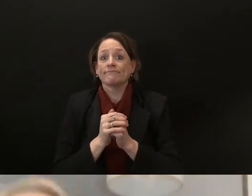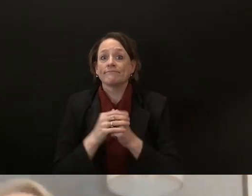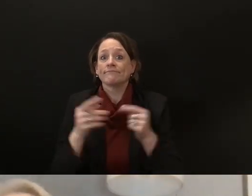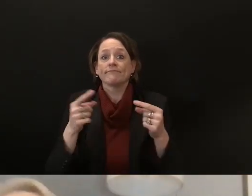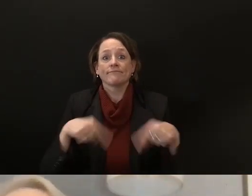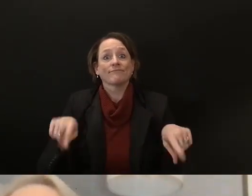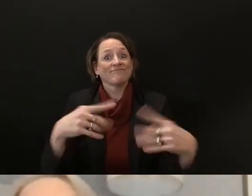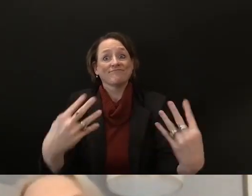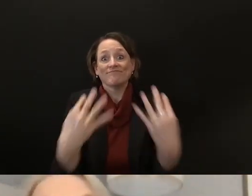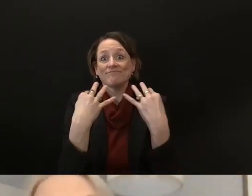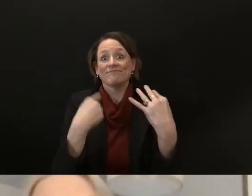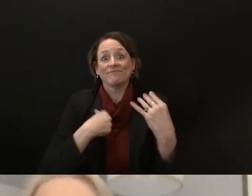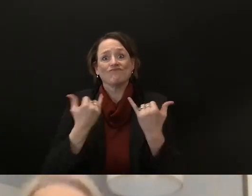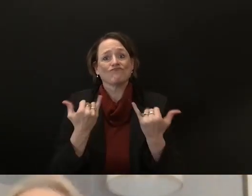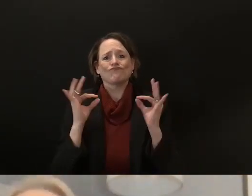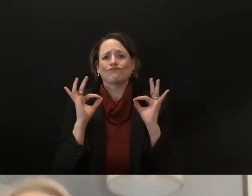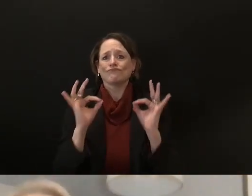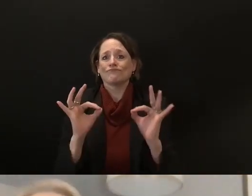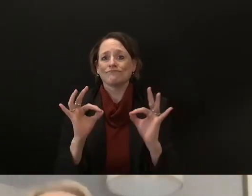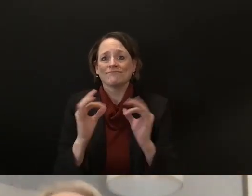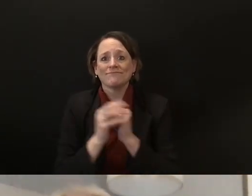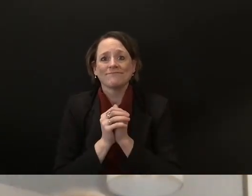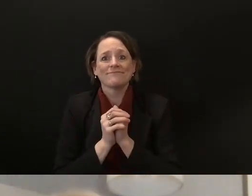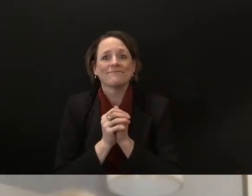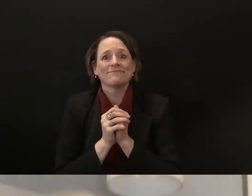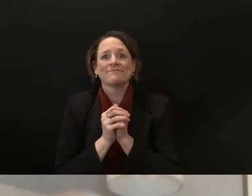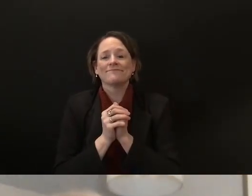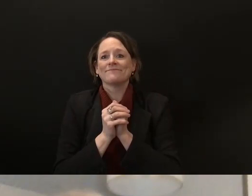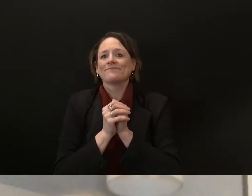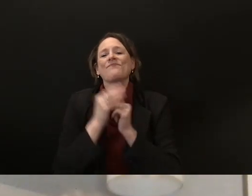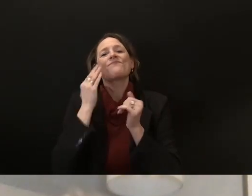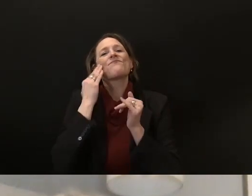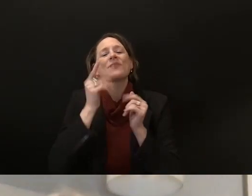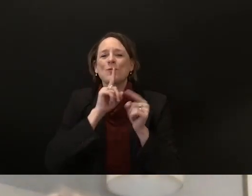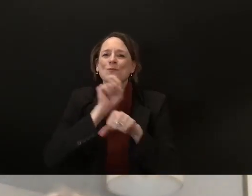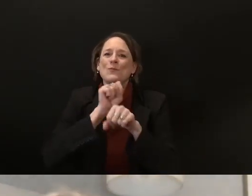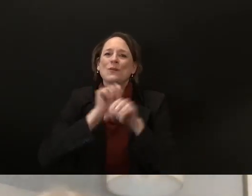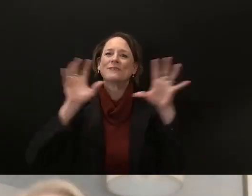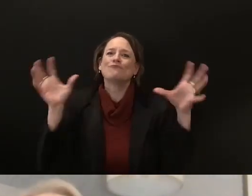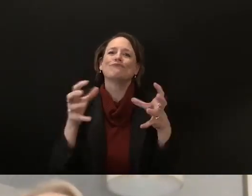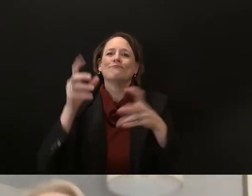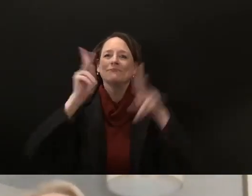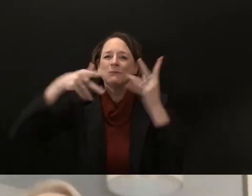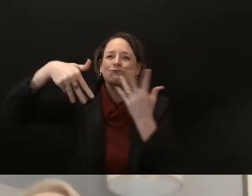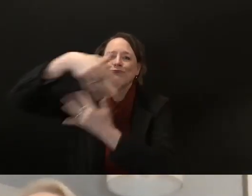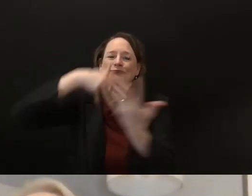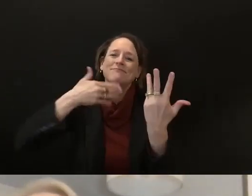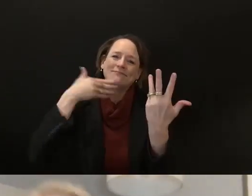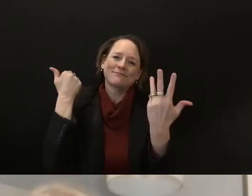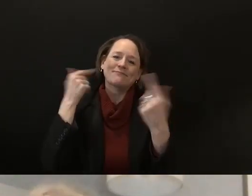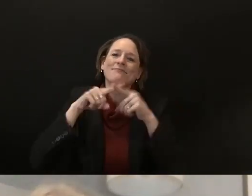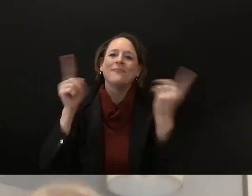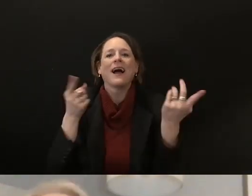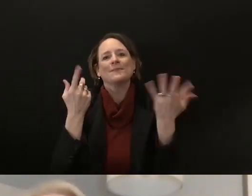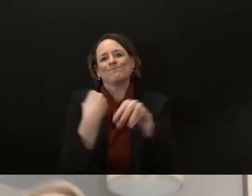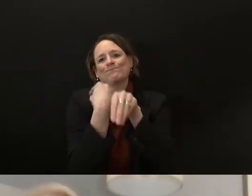it in person but uh with covid we're doing it virtually so we appreciate your patience on that and um you know we have the vaccines rolling out